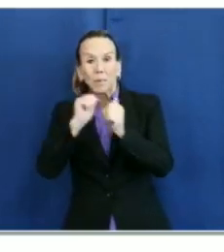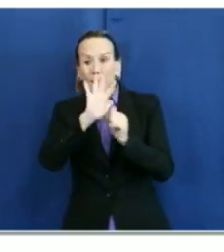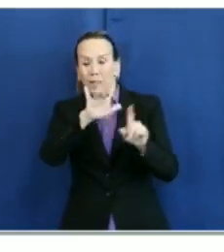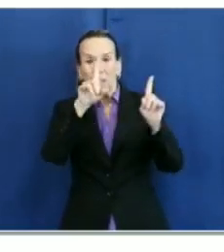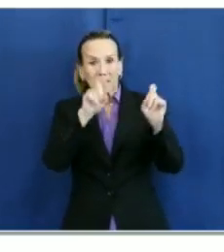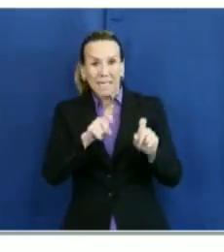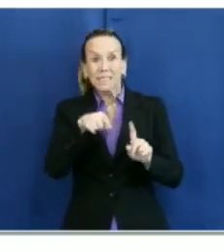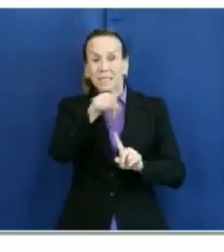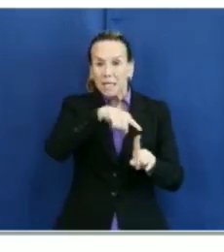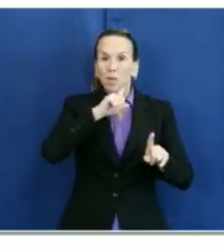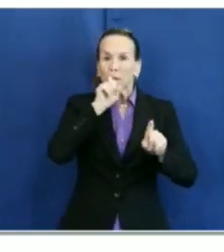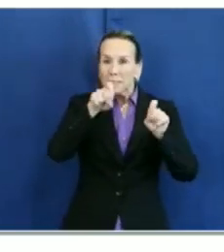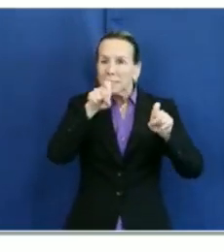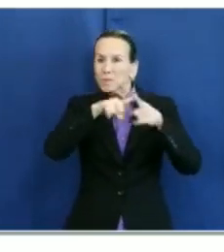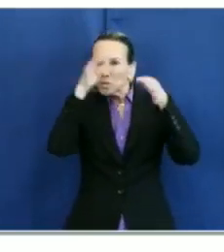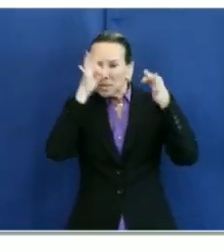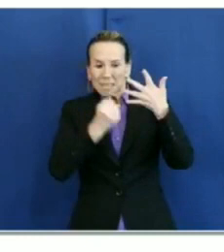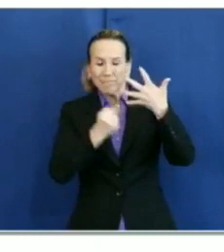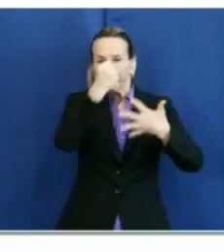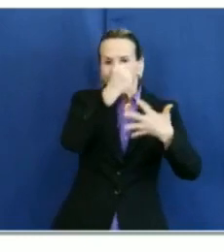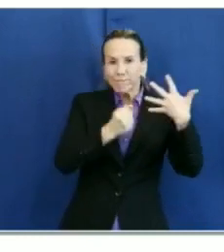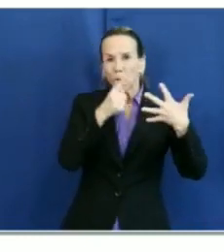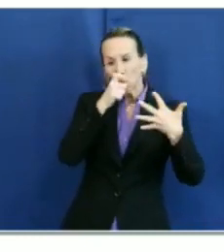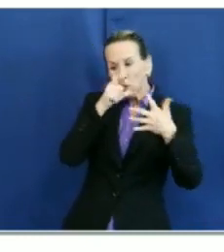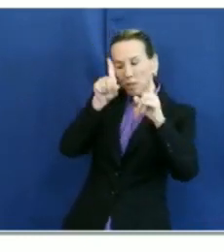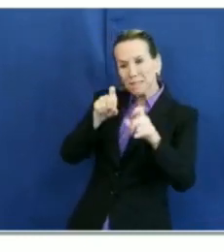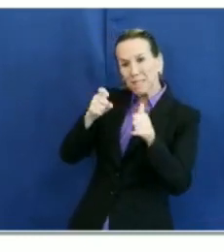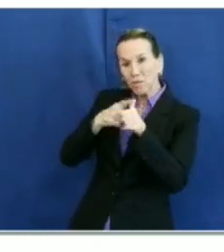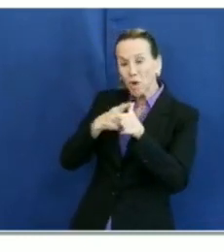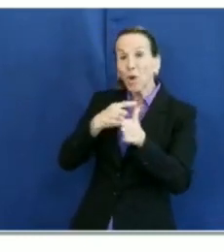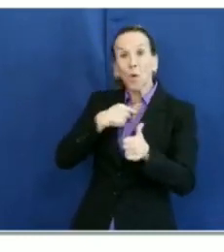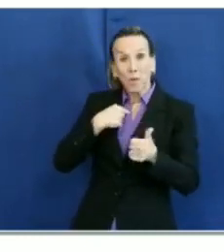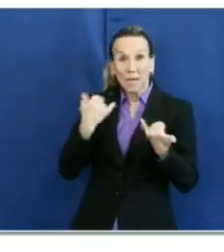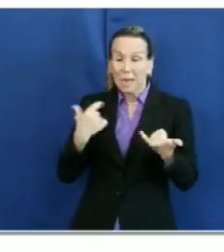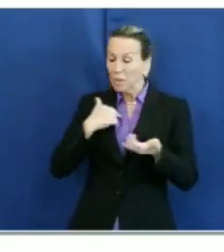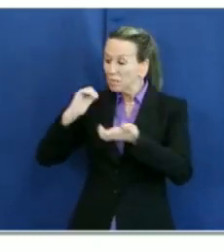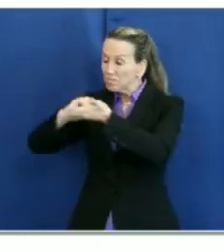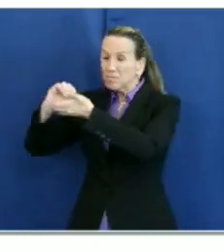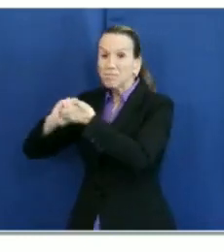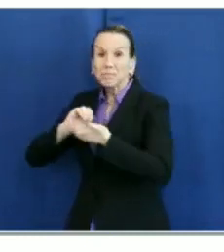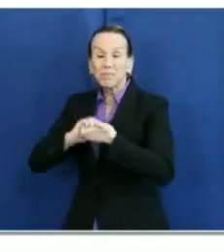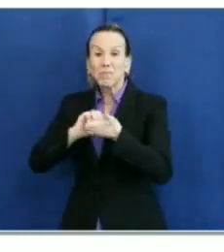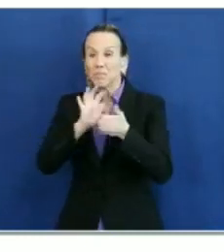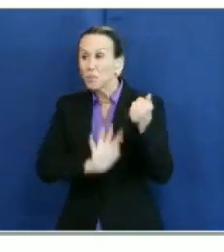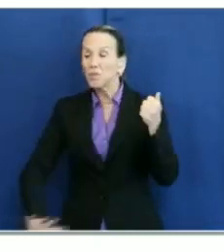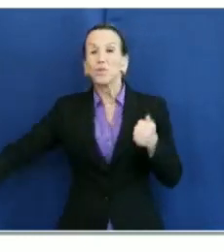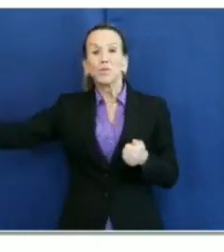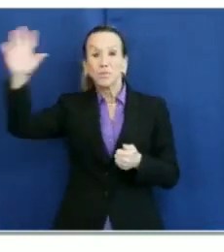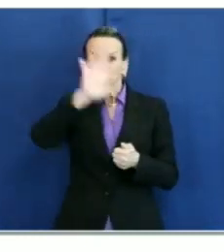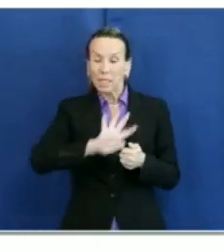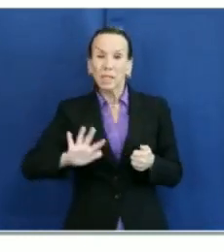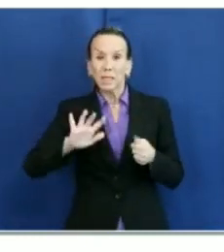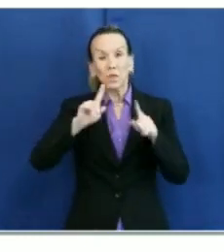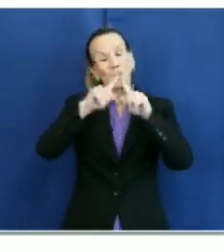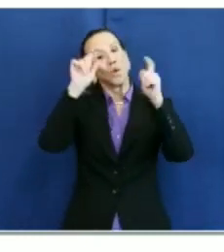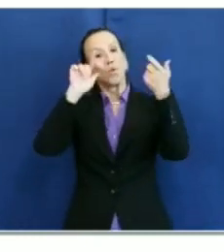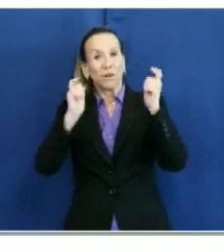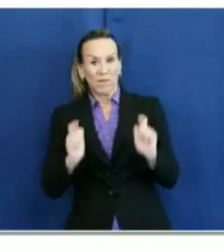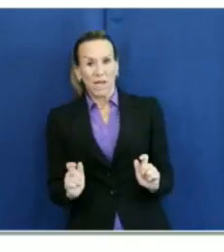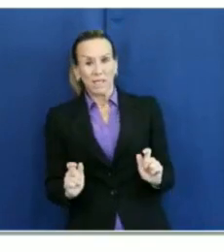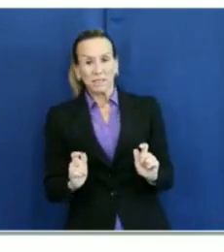supplies or capacity. We work with our local healthcare partners throughout the region to revive or revise